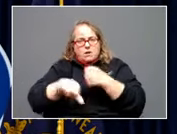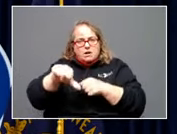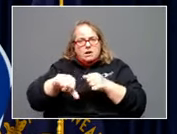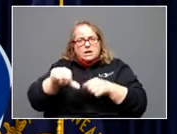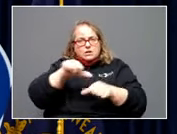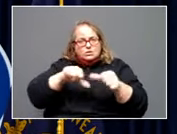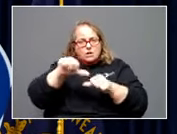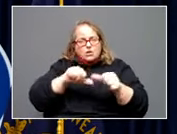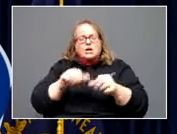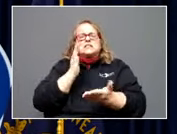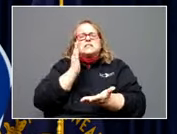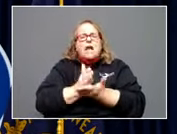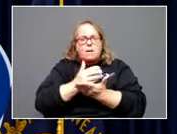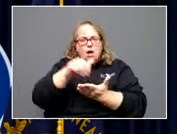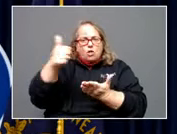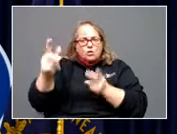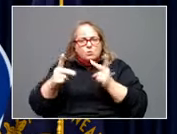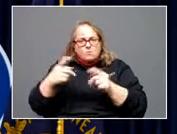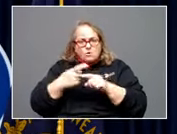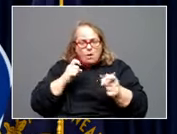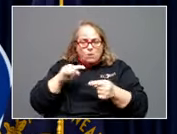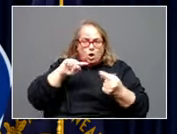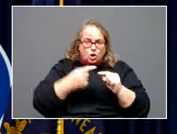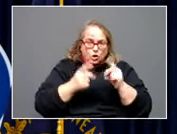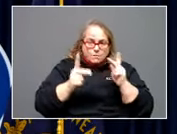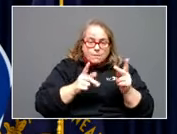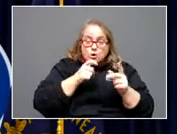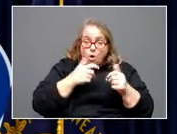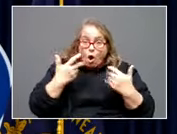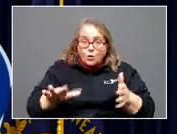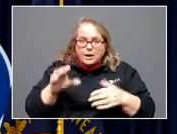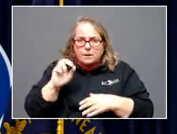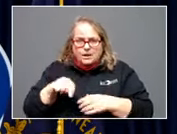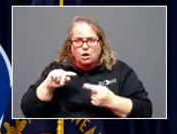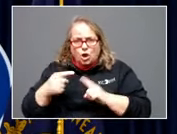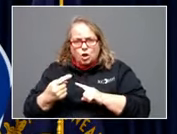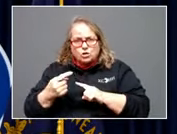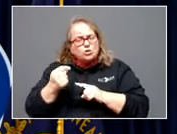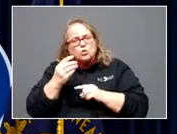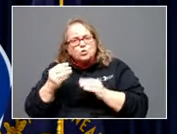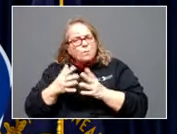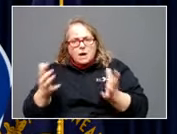let's stop other people from hurting those that have already been hurt way too much.